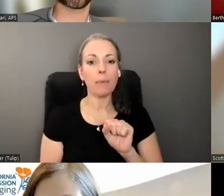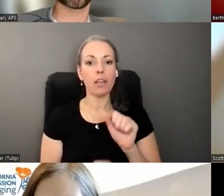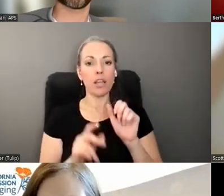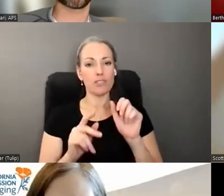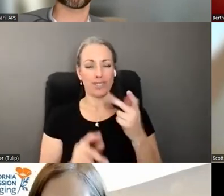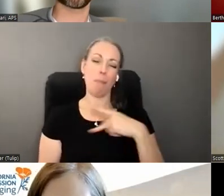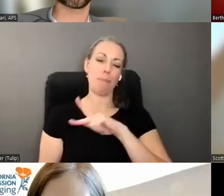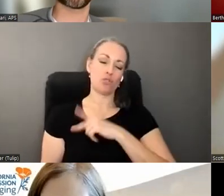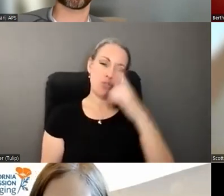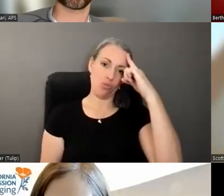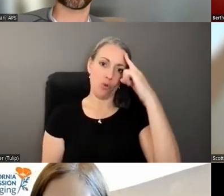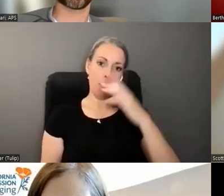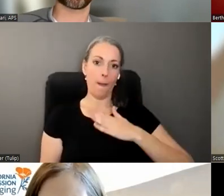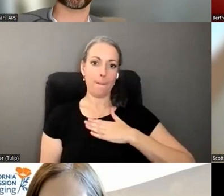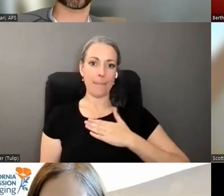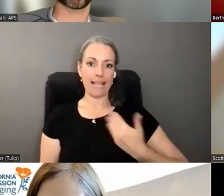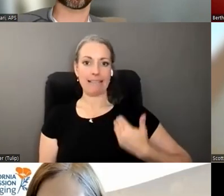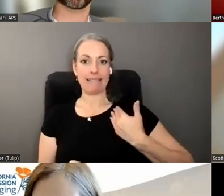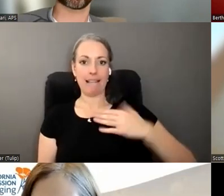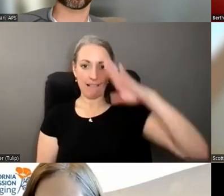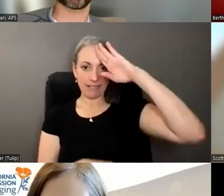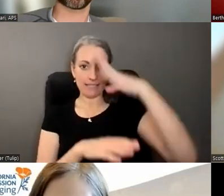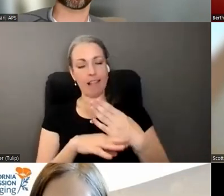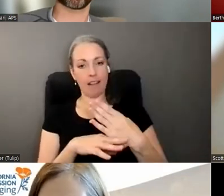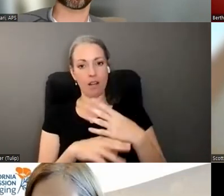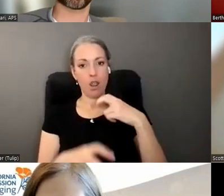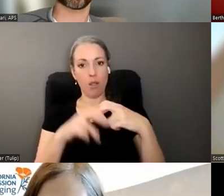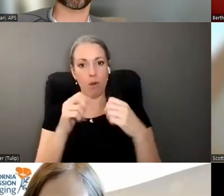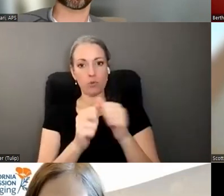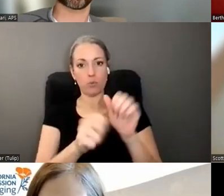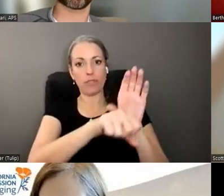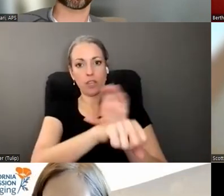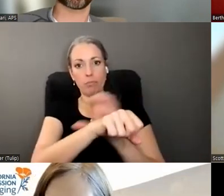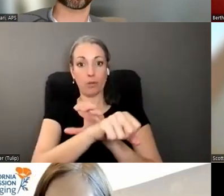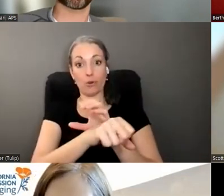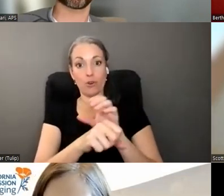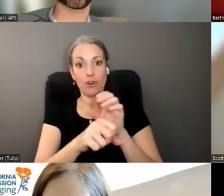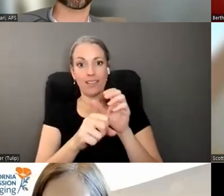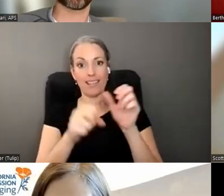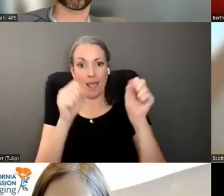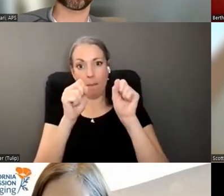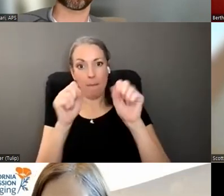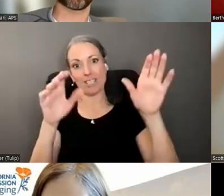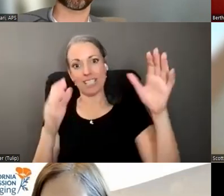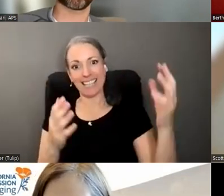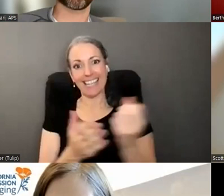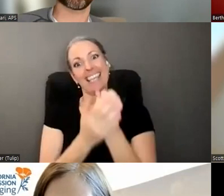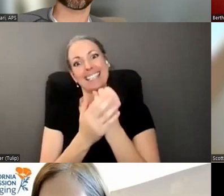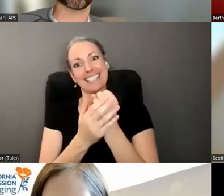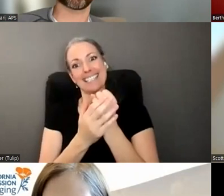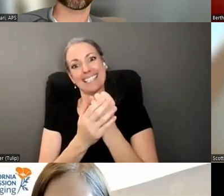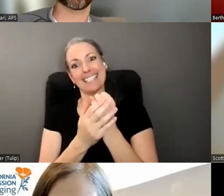thing um my young adult son was having problems with his computer and magically he gets this uh you know